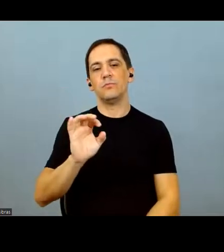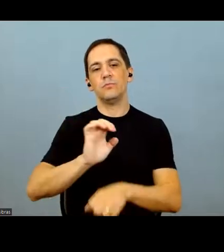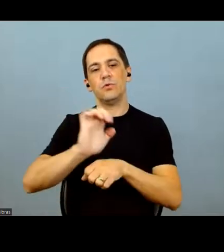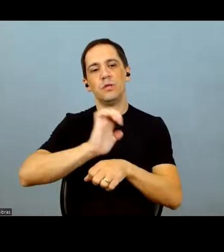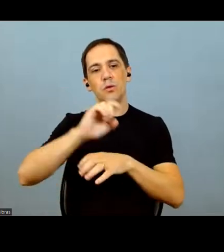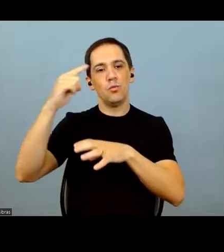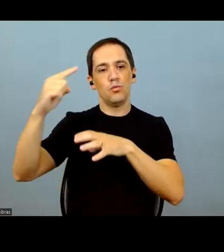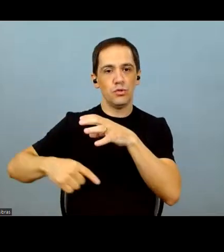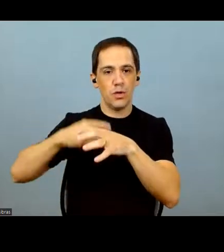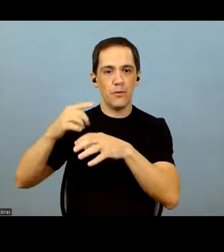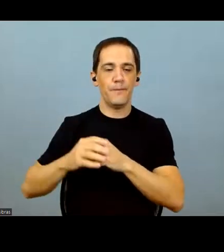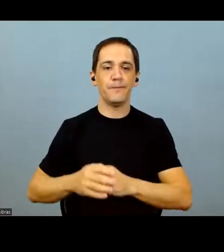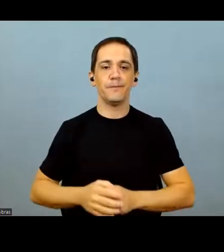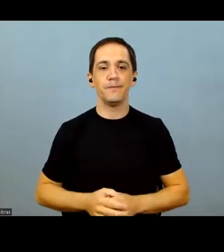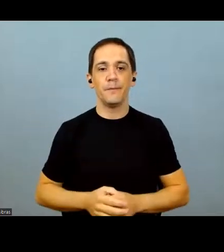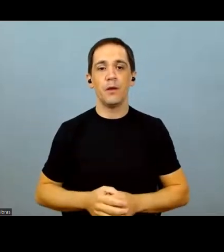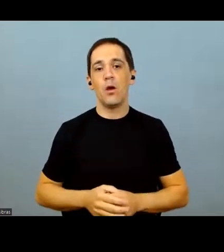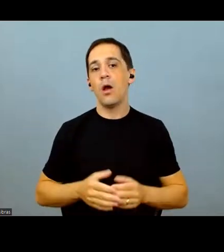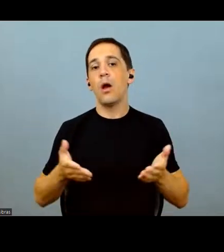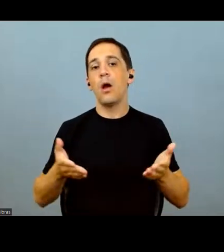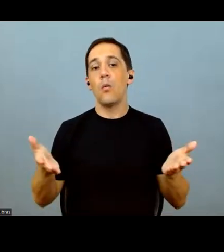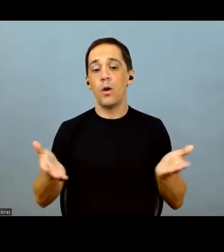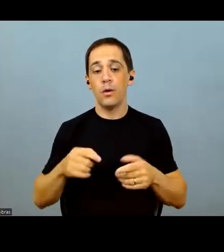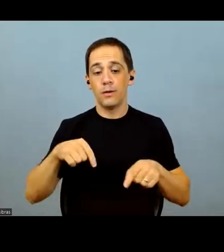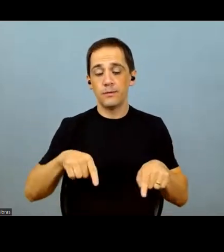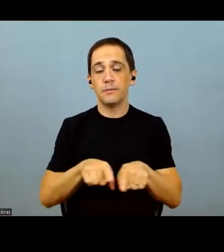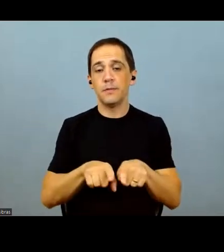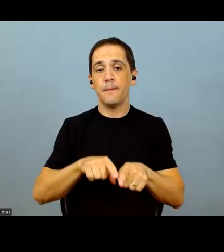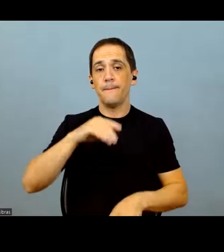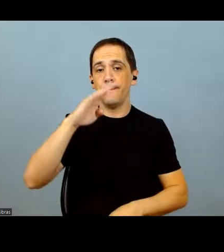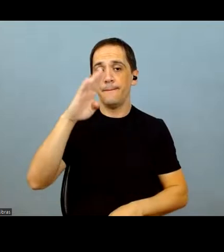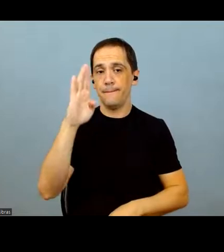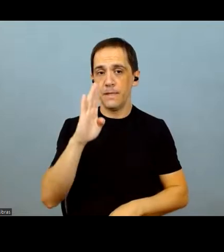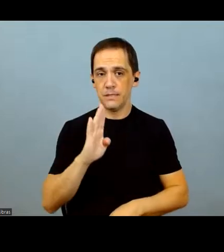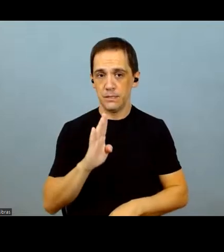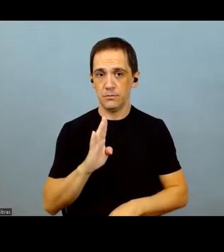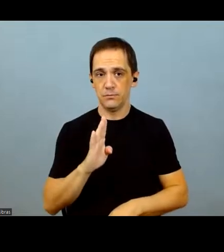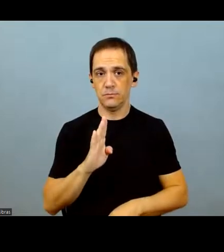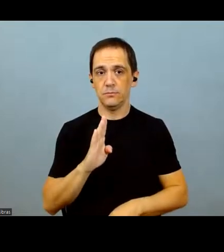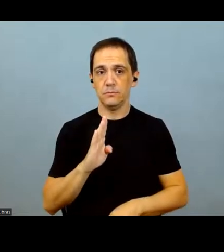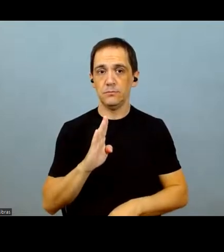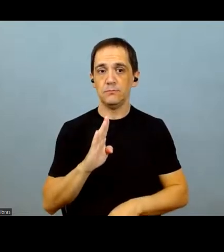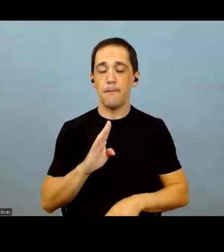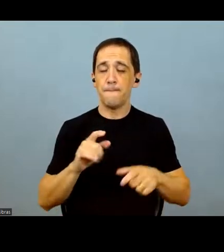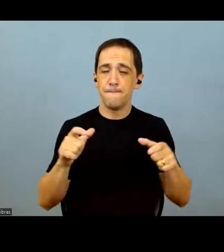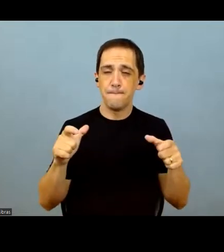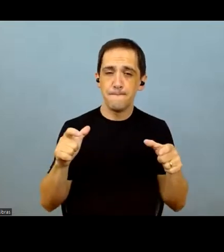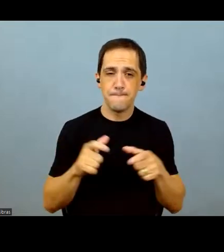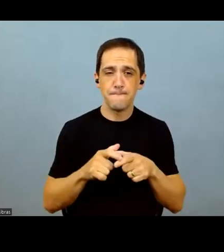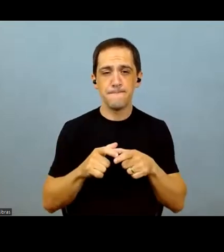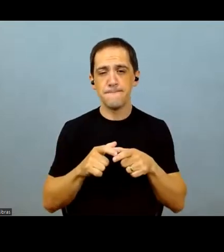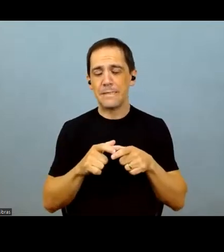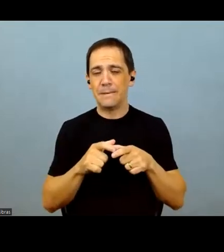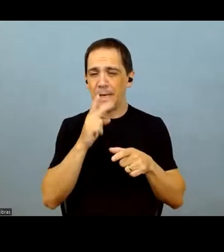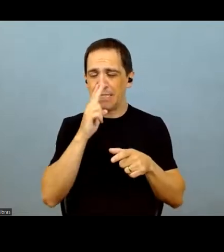with the downward adjustment in consumption, and this is taking place in Brazil, a country where